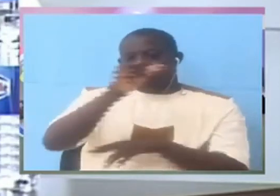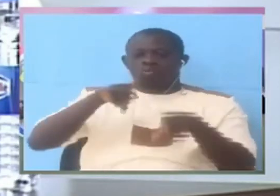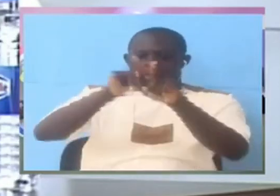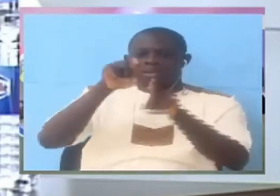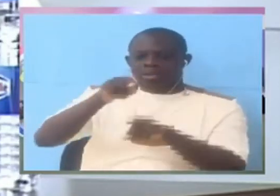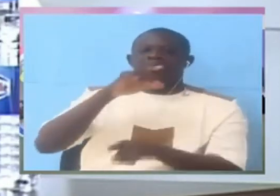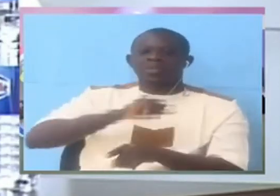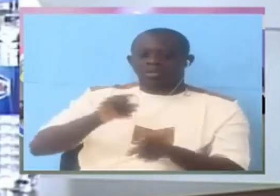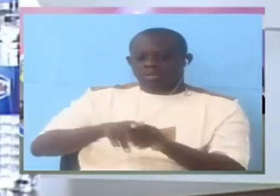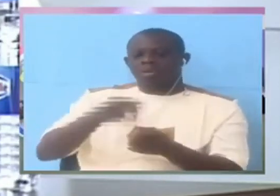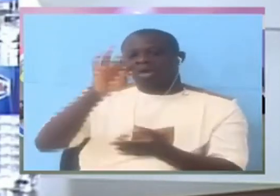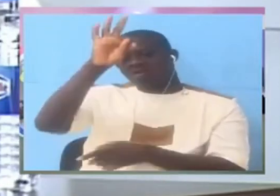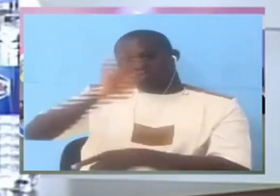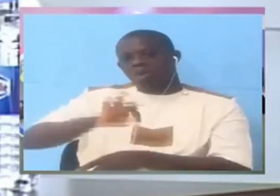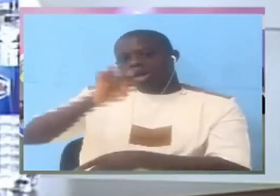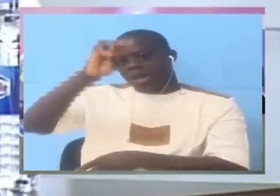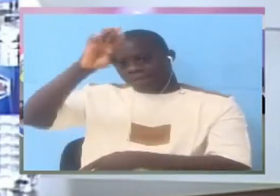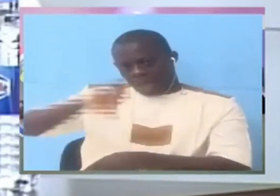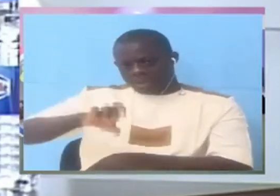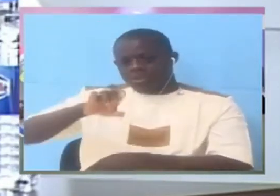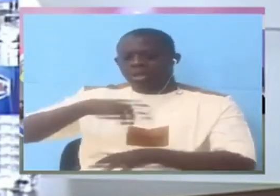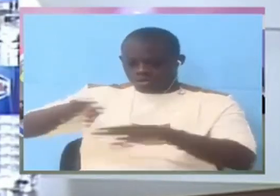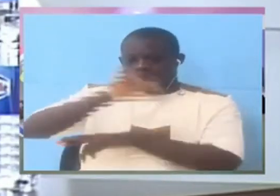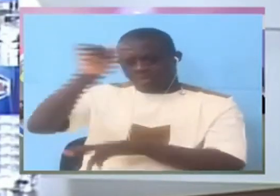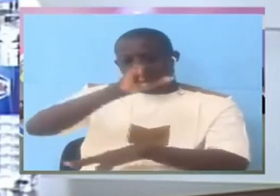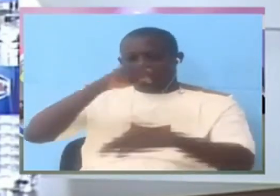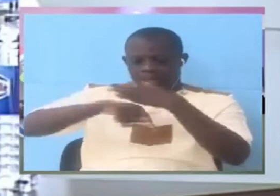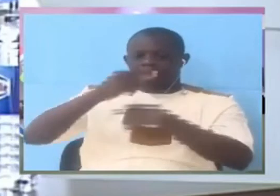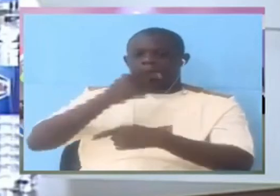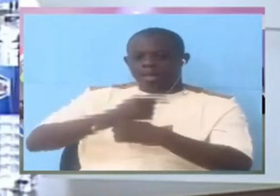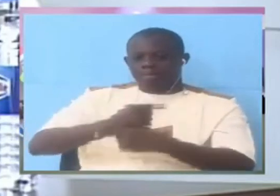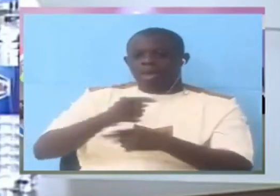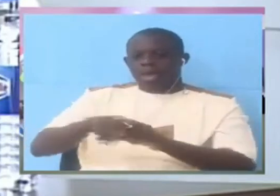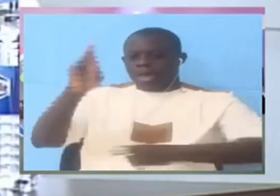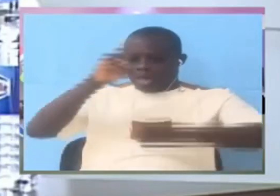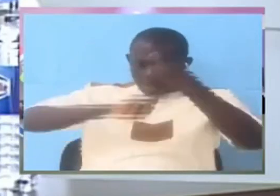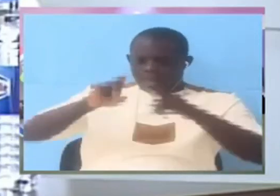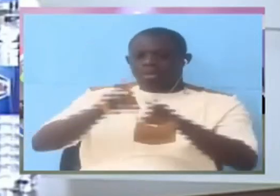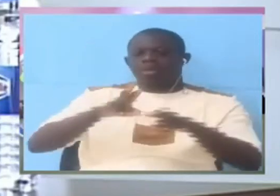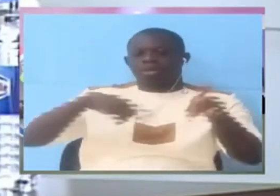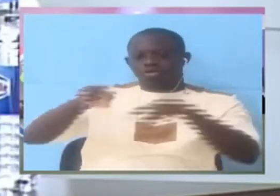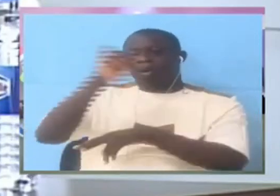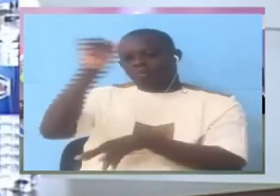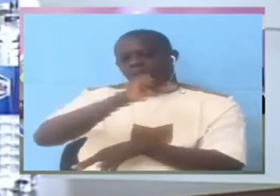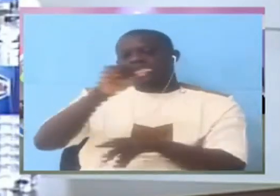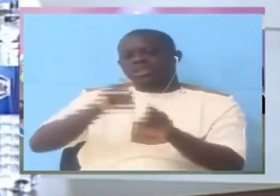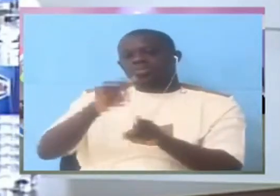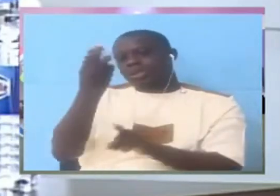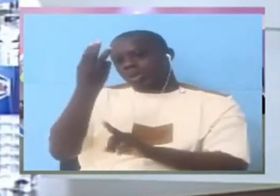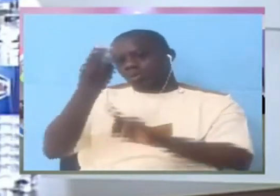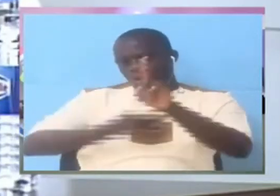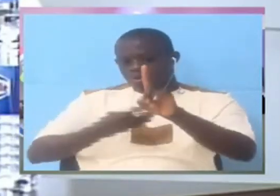we went with February March we came that minimum for that I'm about my months your name was a lot how much